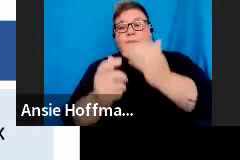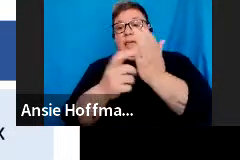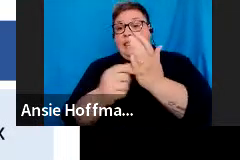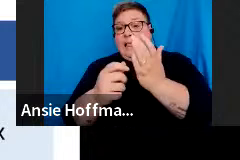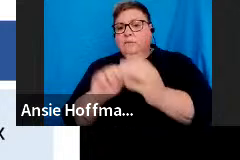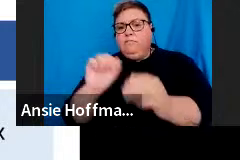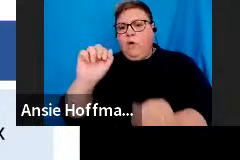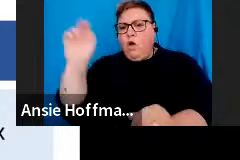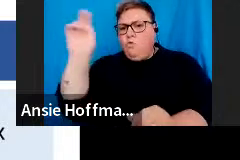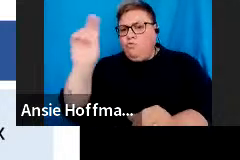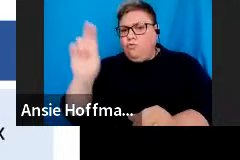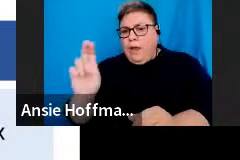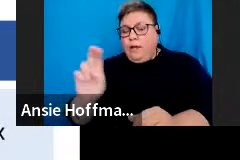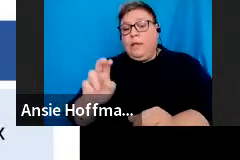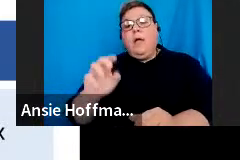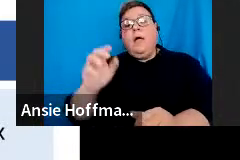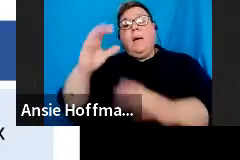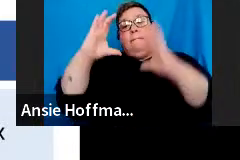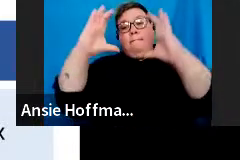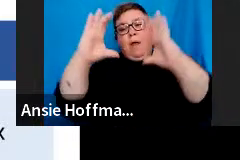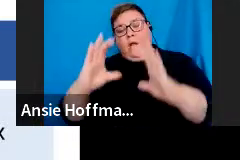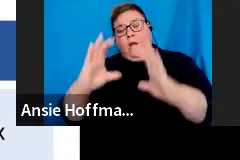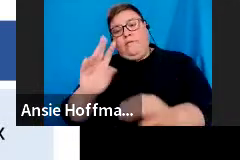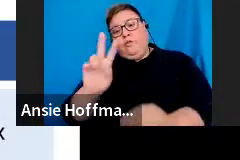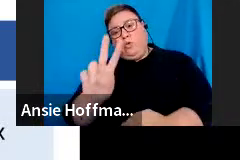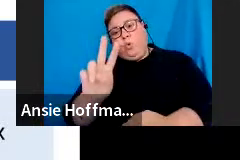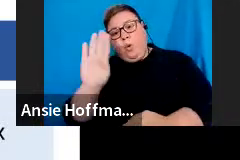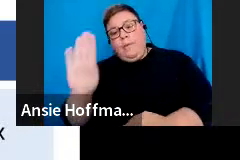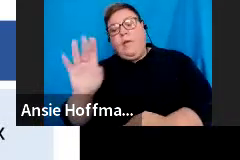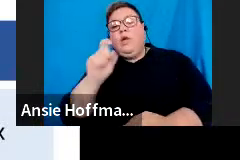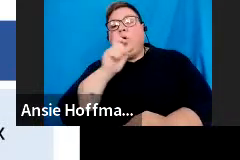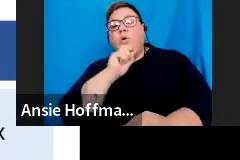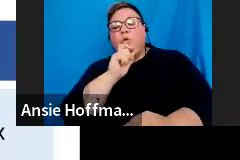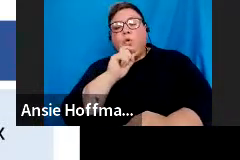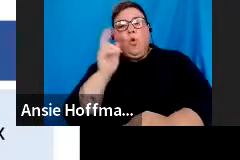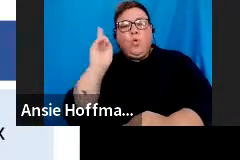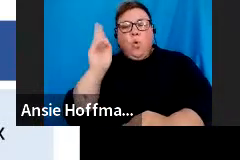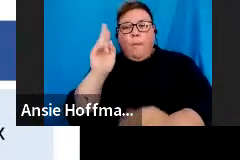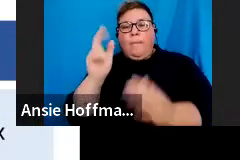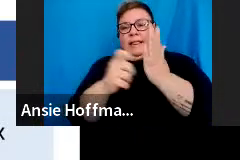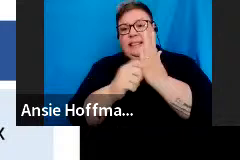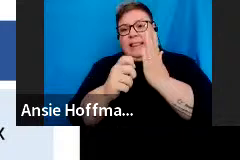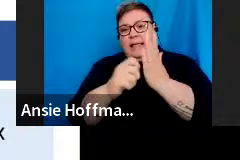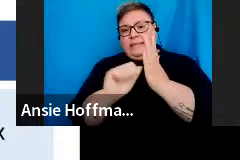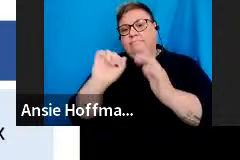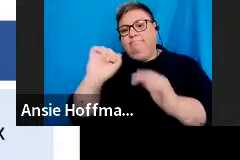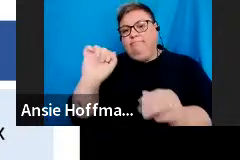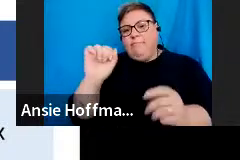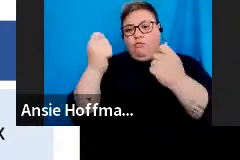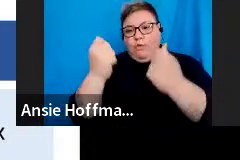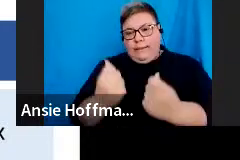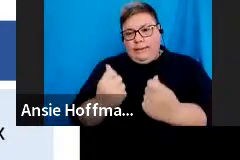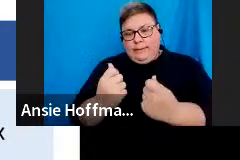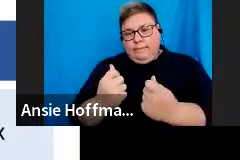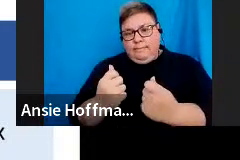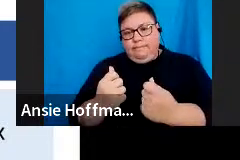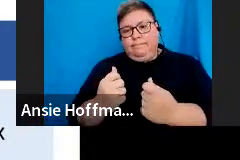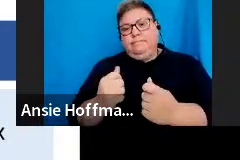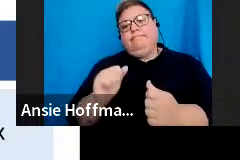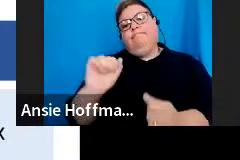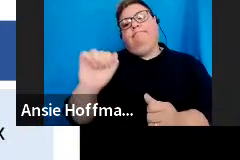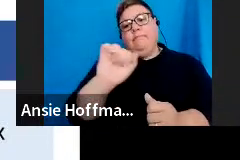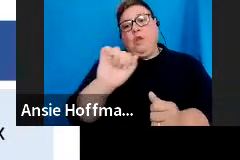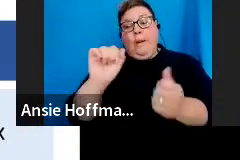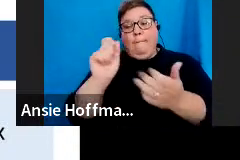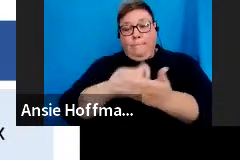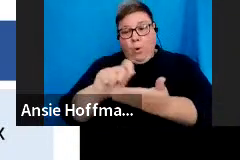paragraph 2b of the 4th schedule are calculated using normal tax rates and information pertaining to the taxpayer at the time of processing.